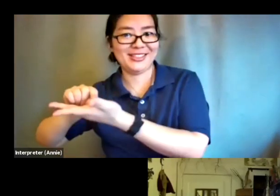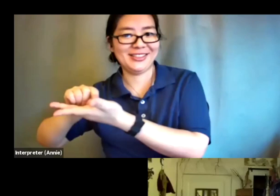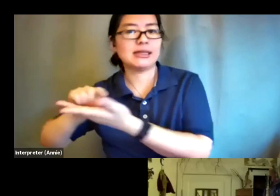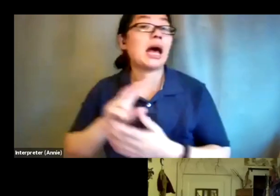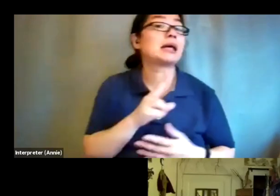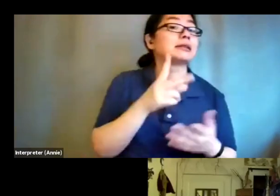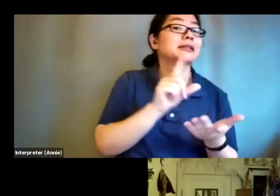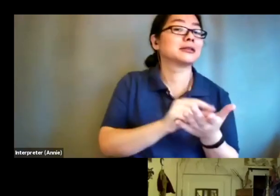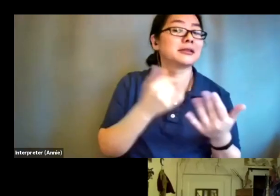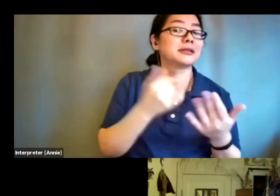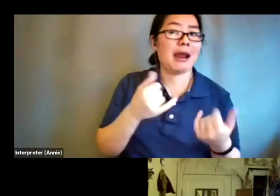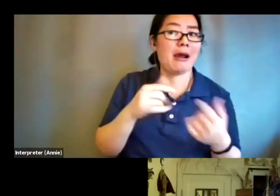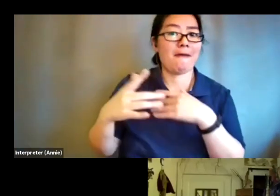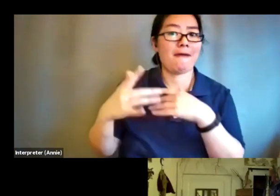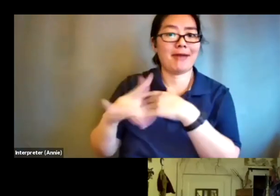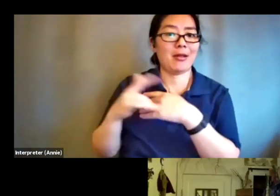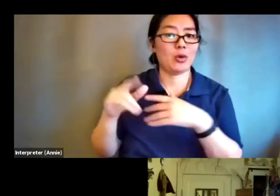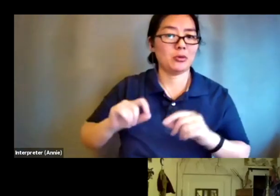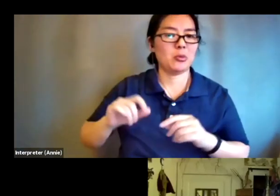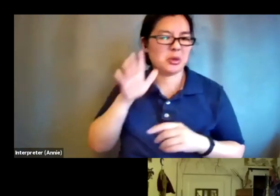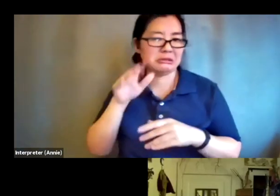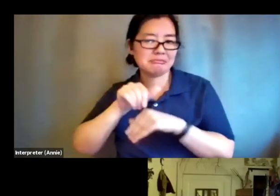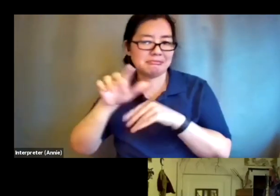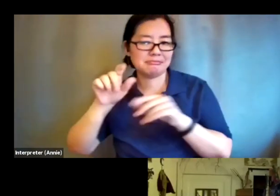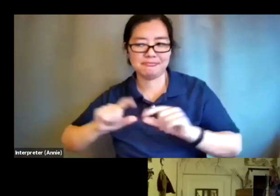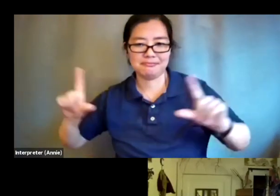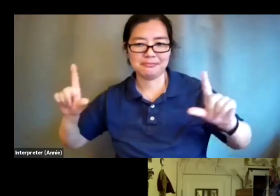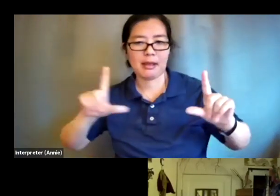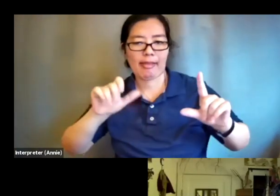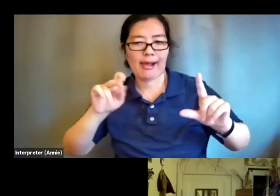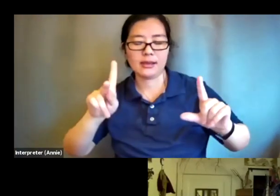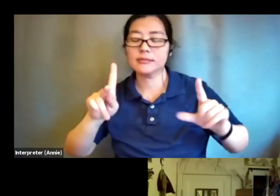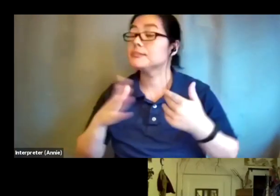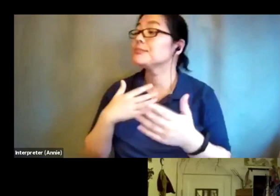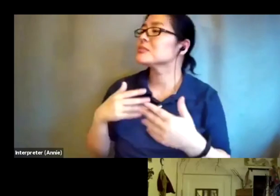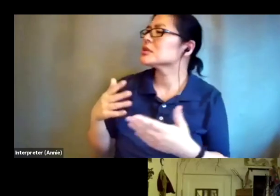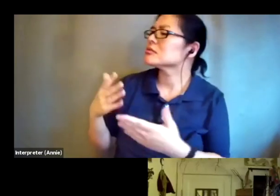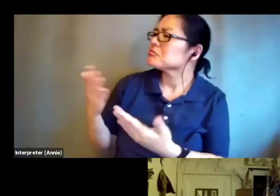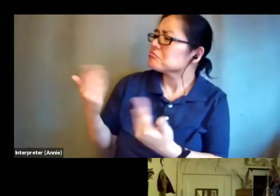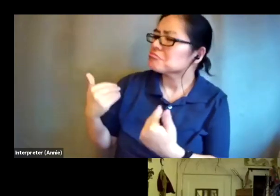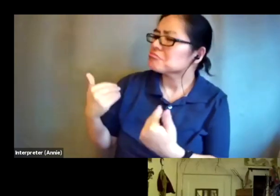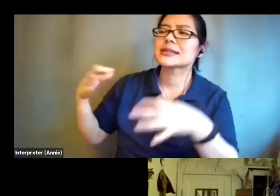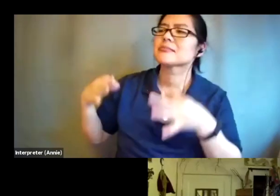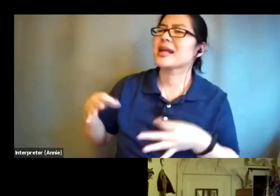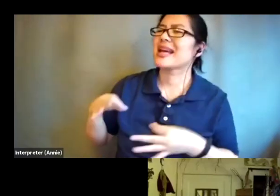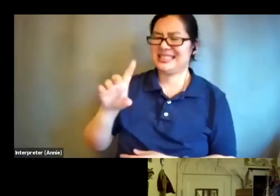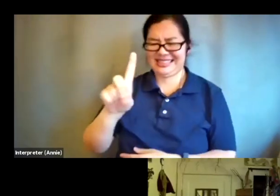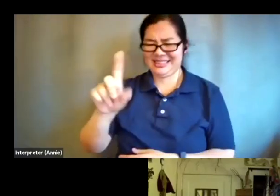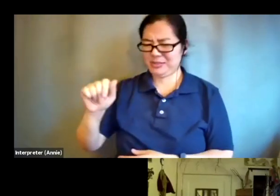later but I'd like to invite you nomi to share with us uh what is disability justice